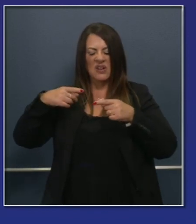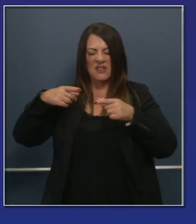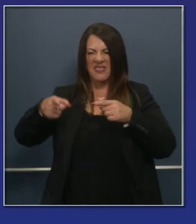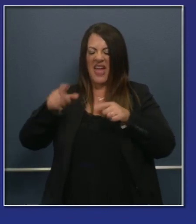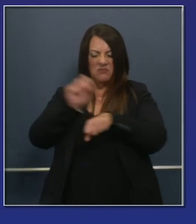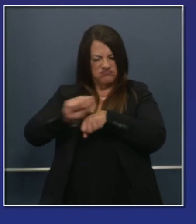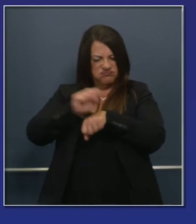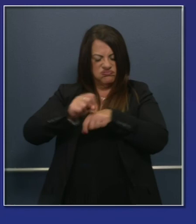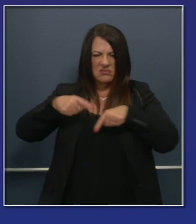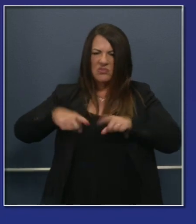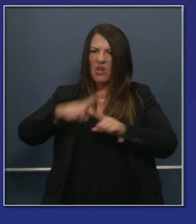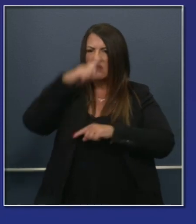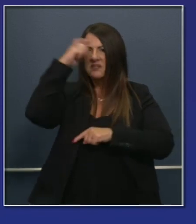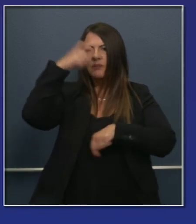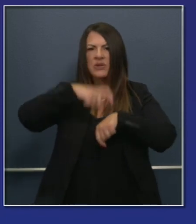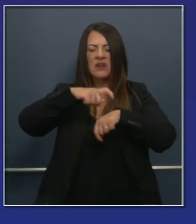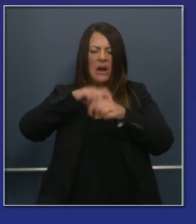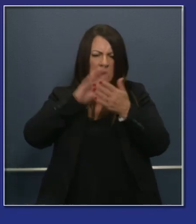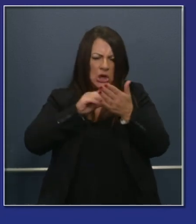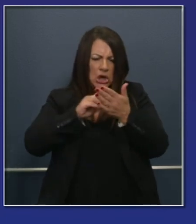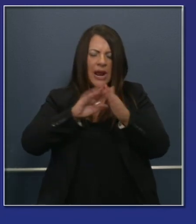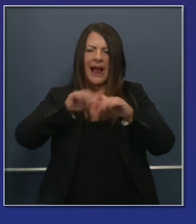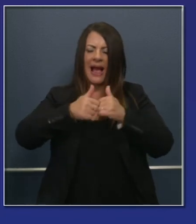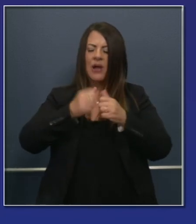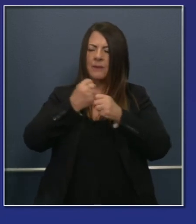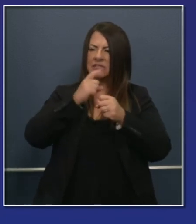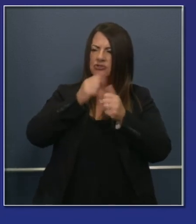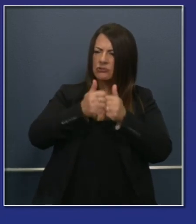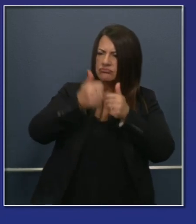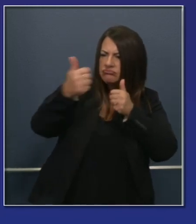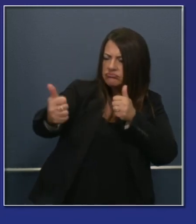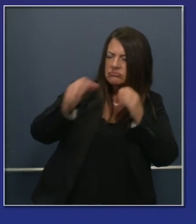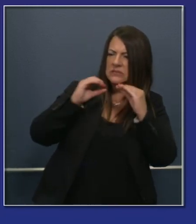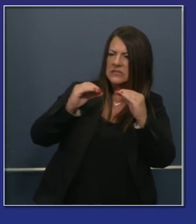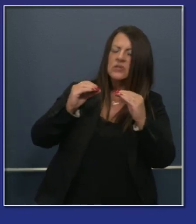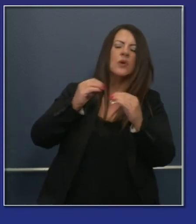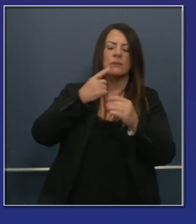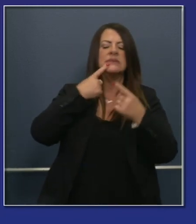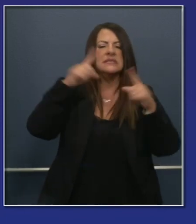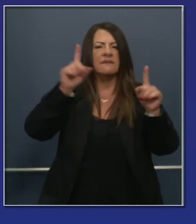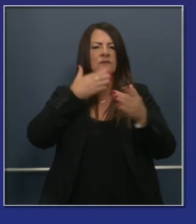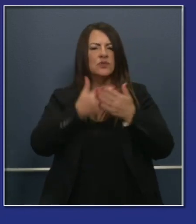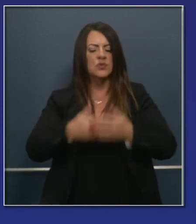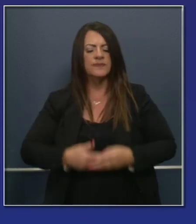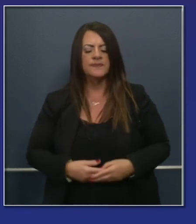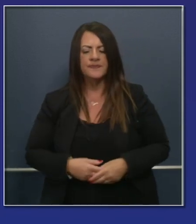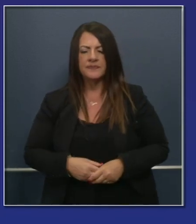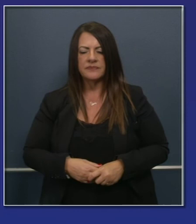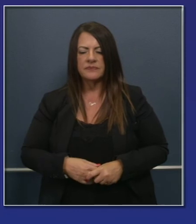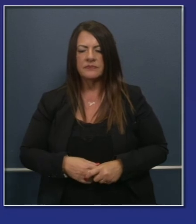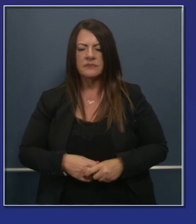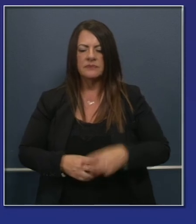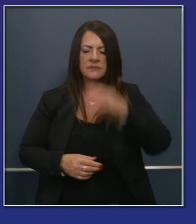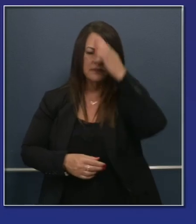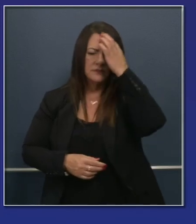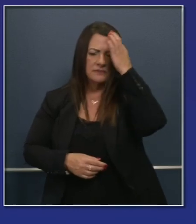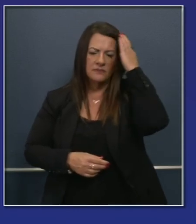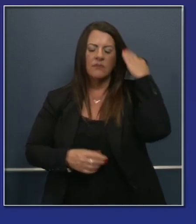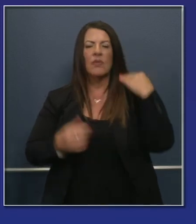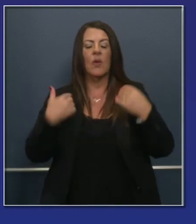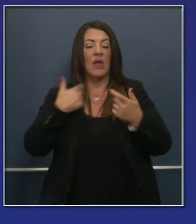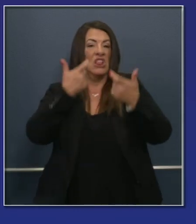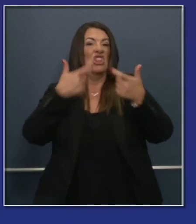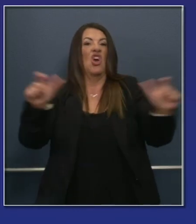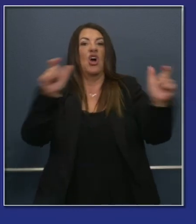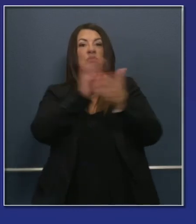and equity in distance learning. In talking to school leaders this week, in districts ranging from our biggest districts in